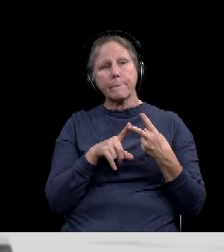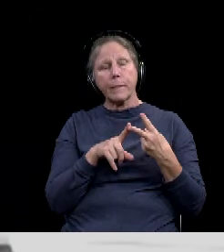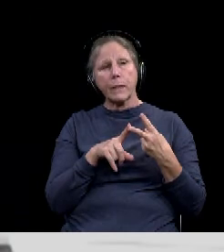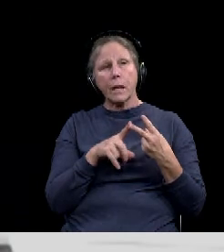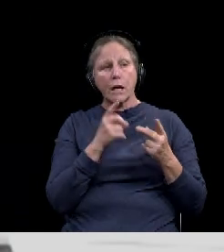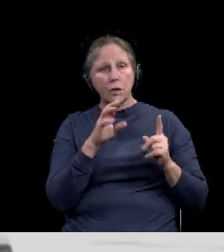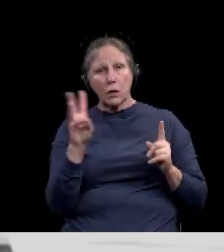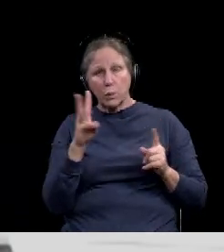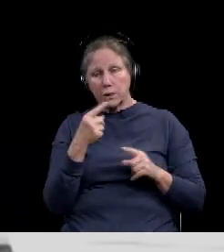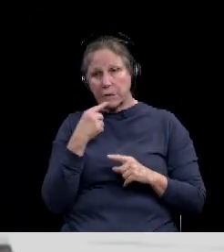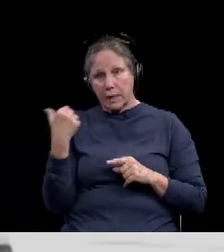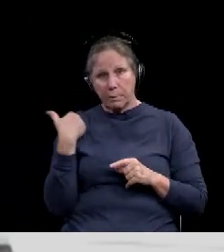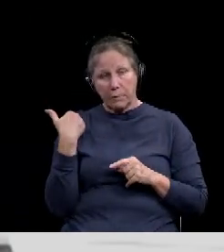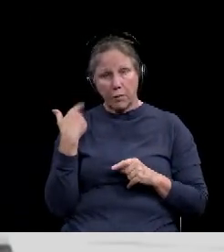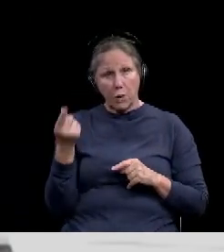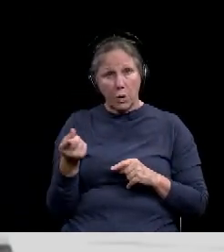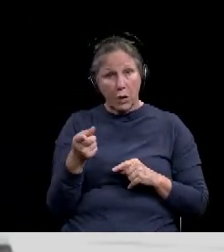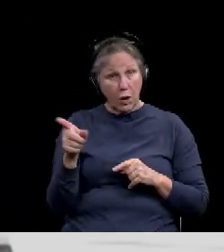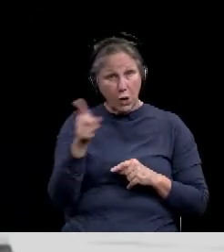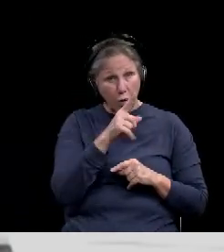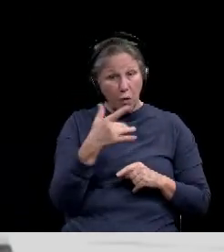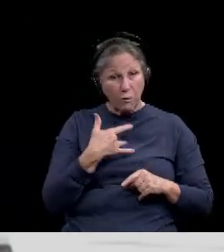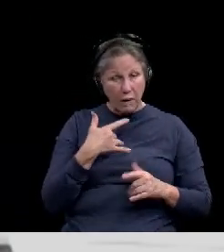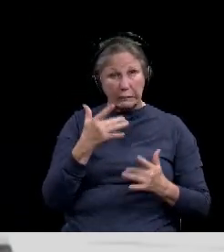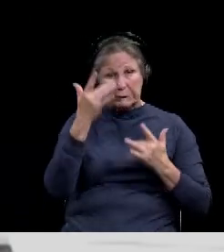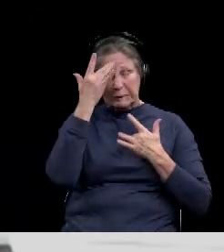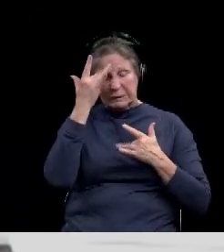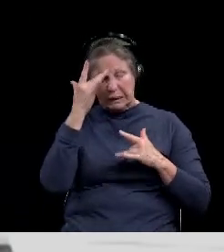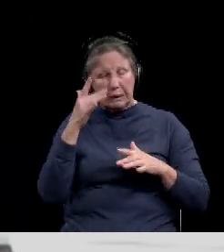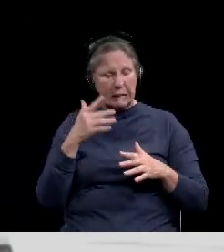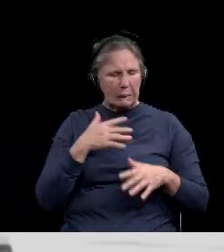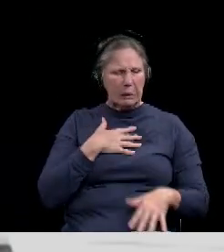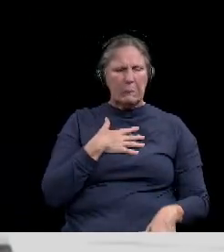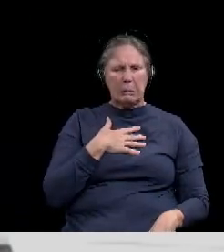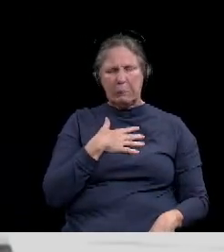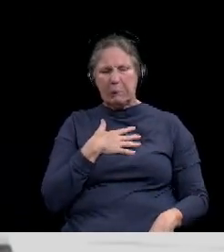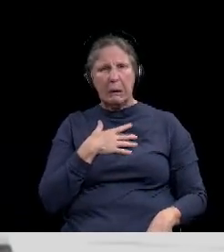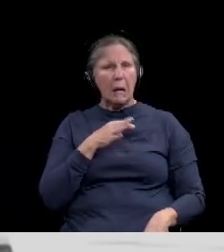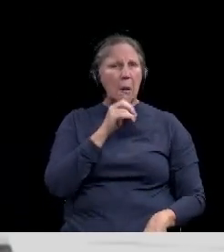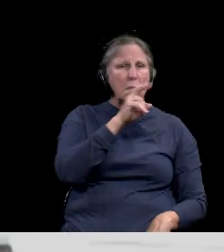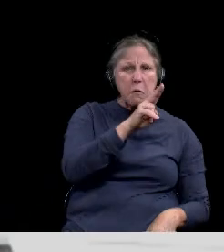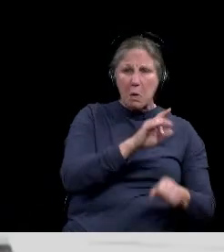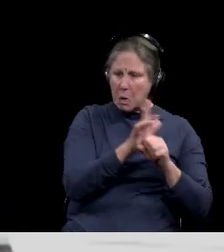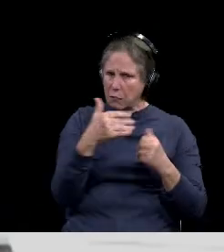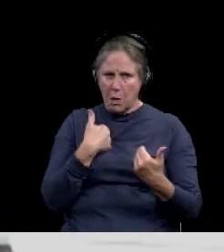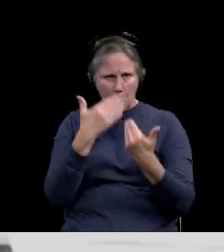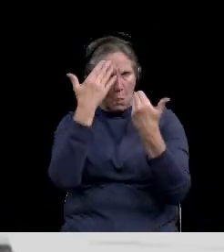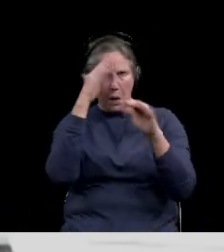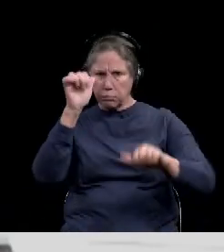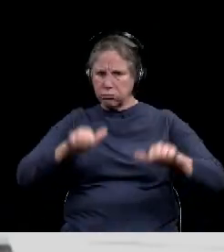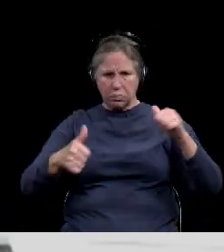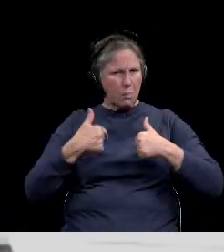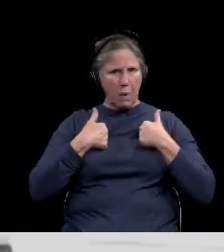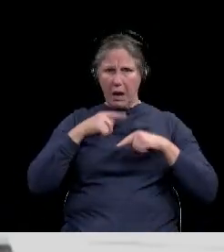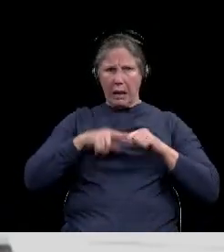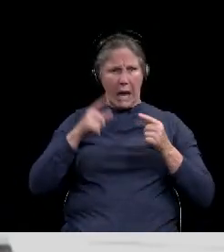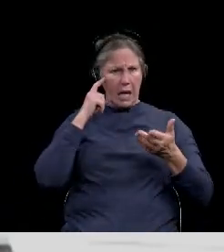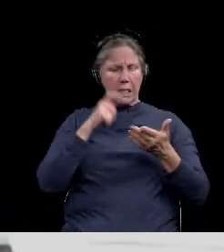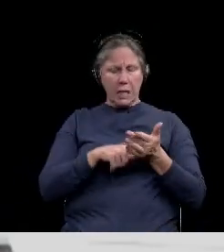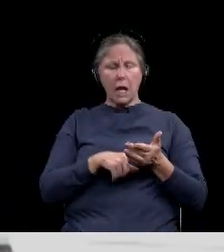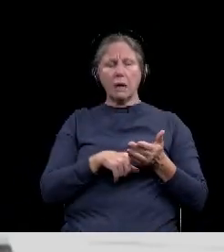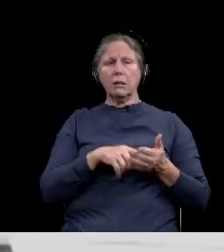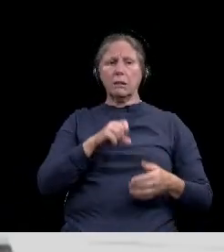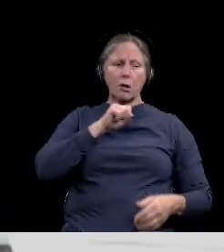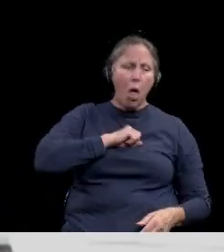what, uh, Dr. Wilson said earlier, if you have a flu-like illness, it's oftentimes difficult to distinguish, um, those, uh, symptoms, um, a